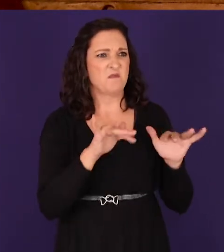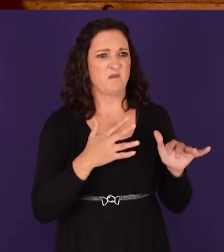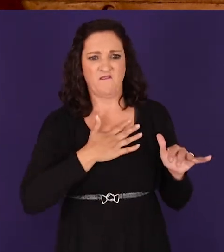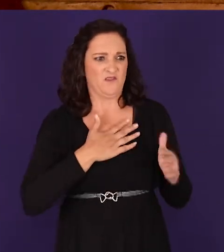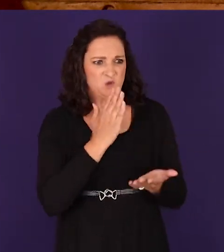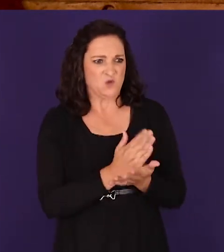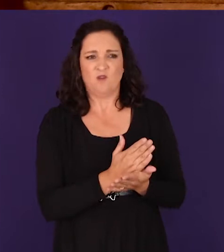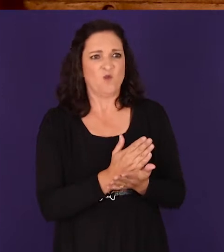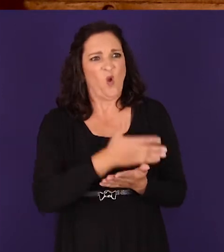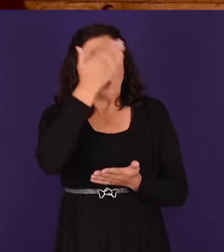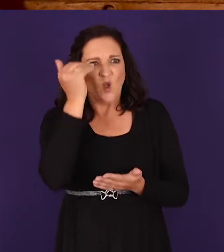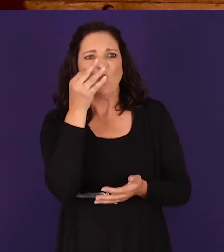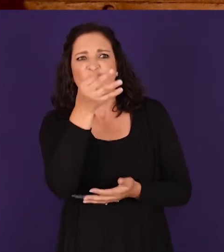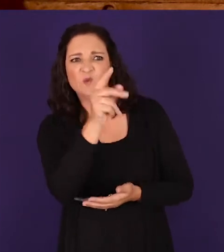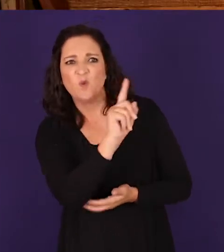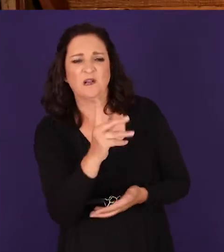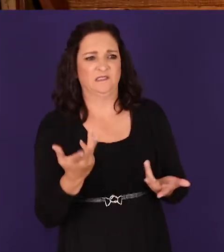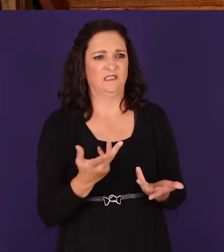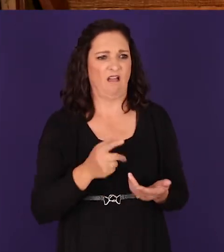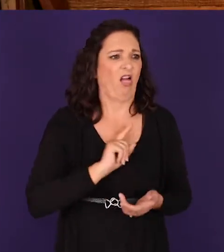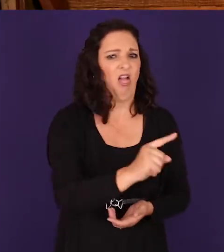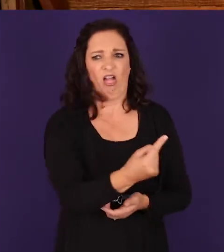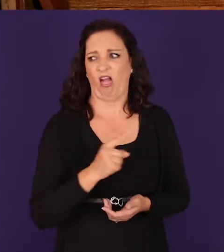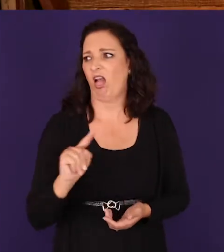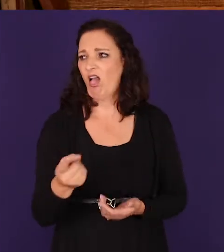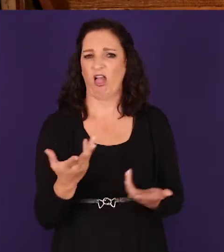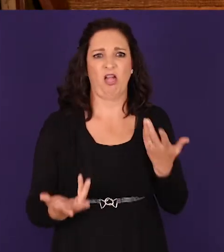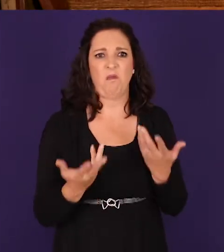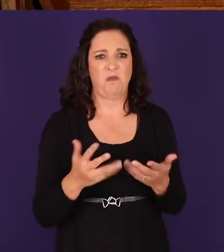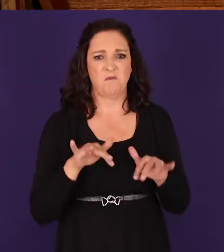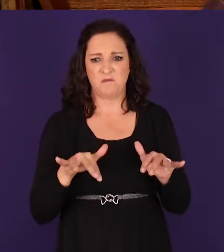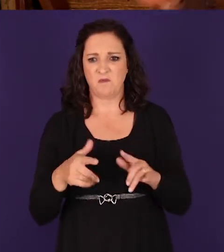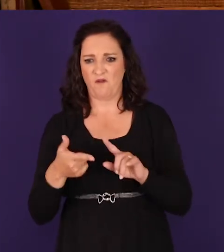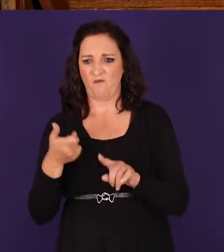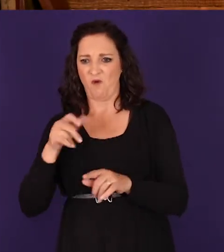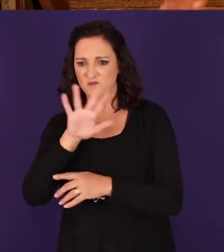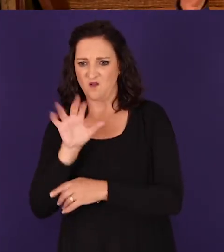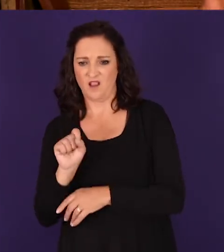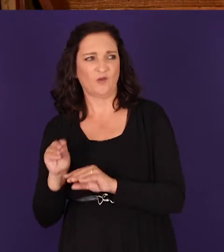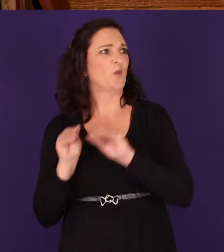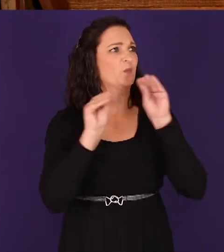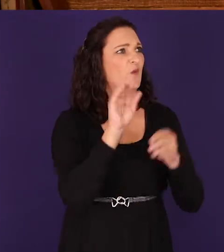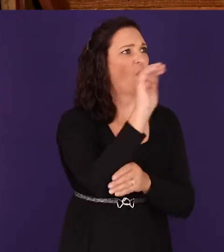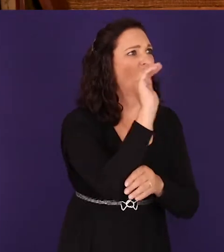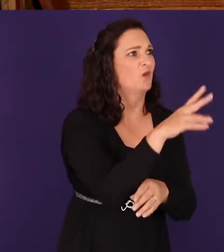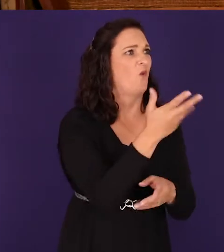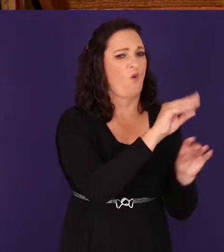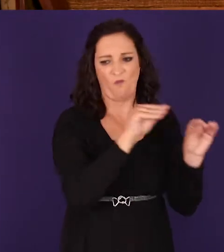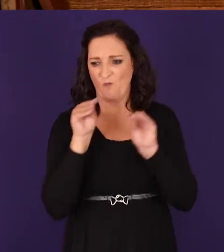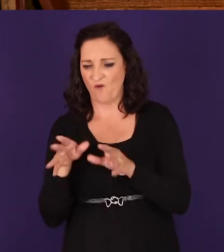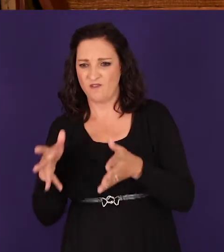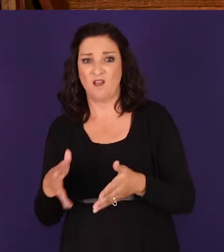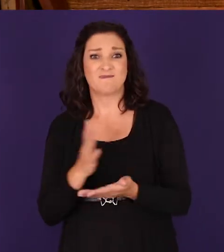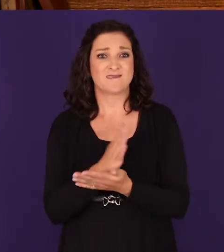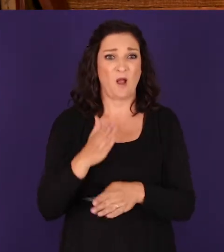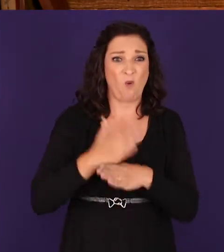they don't know what the future holds they're running to and fro some people are leaving some people are coming some people